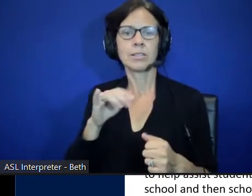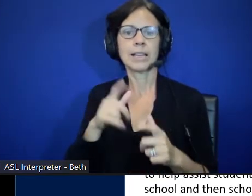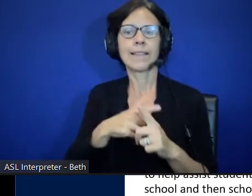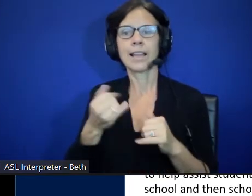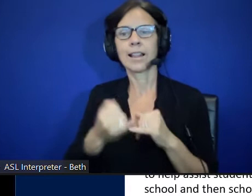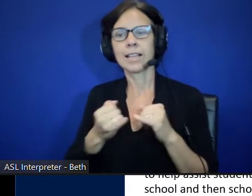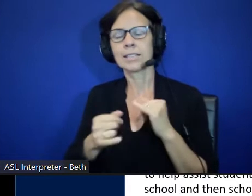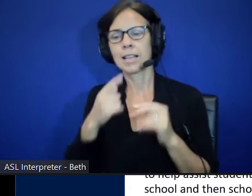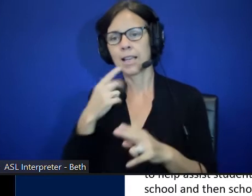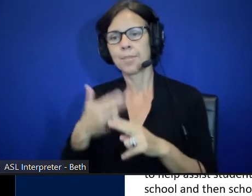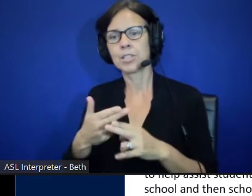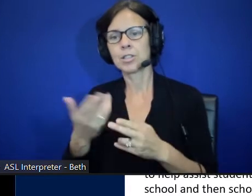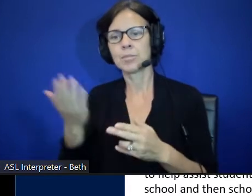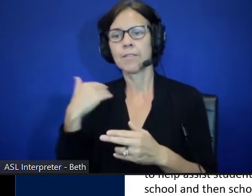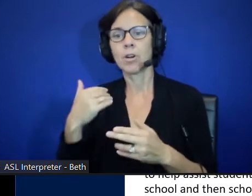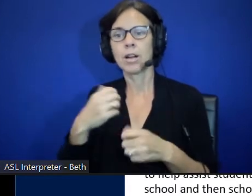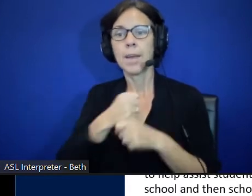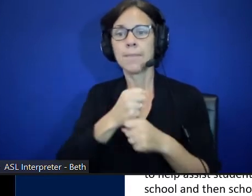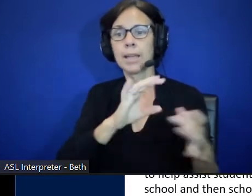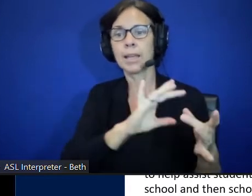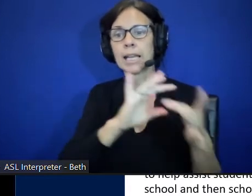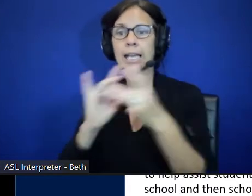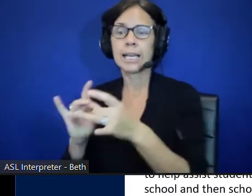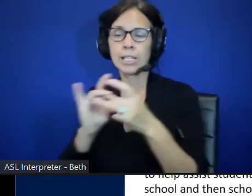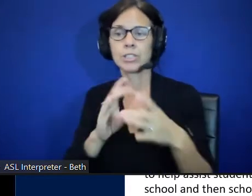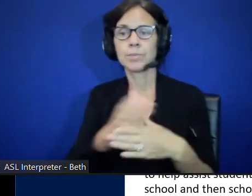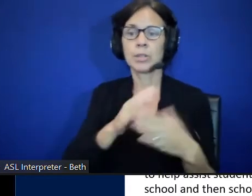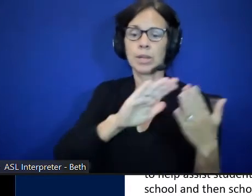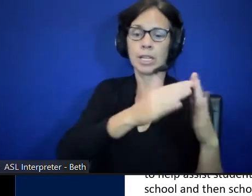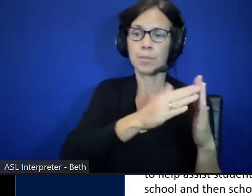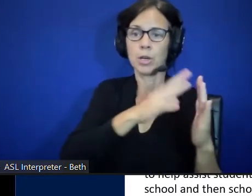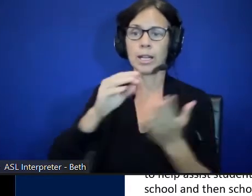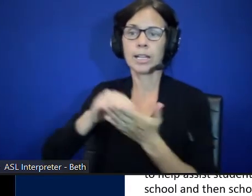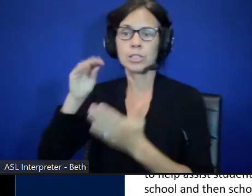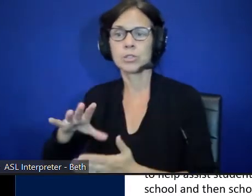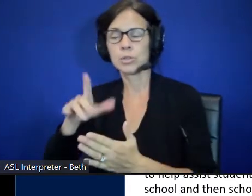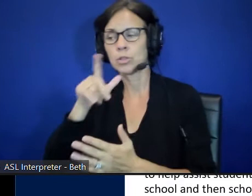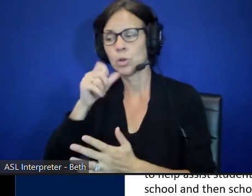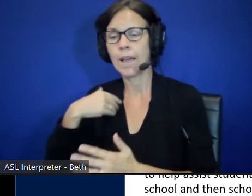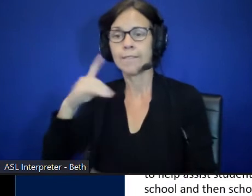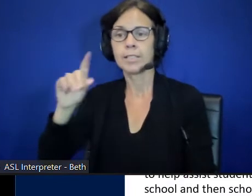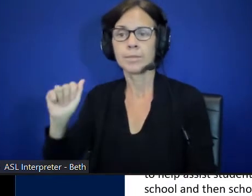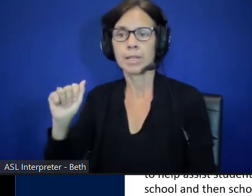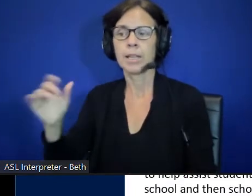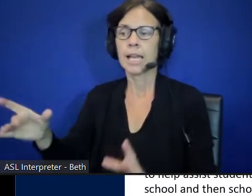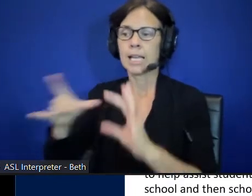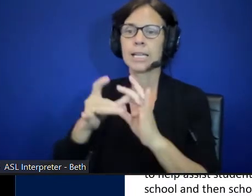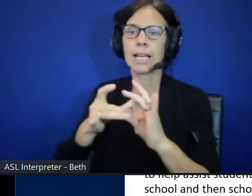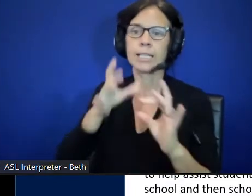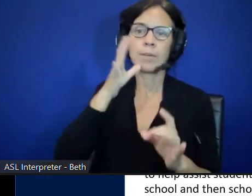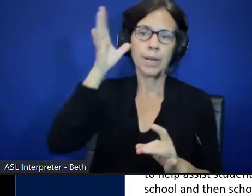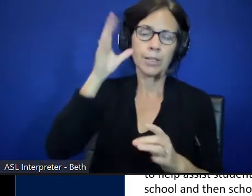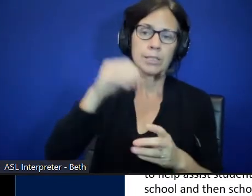mentioned it before, is making connections between community and students with disabilities. Connecting parents in those IEP